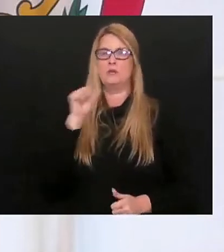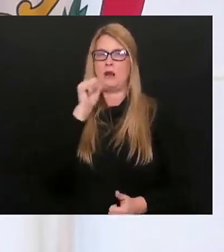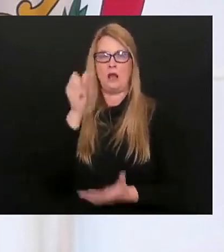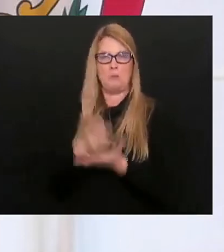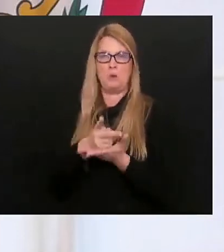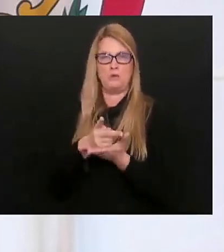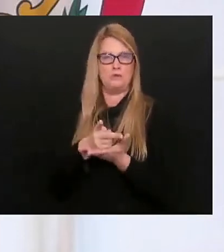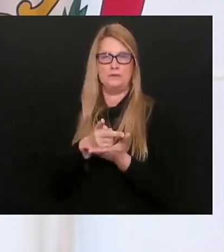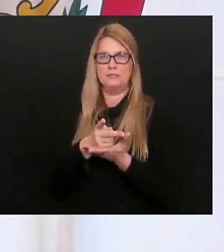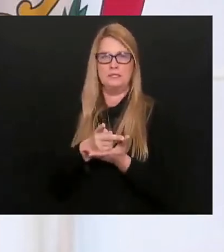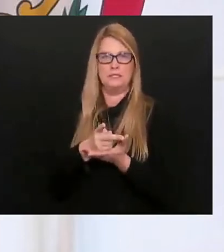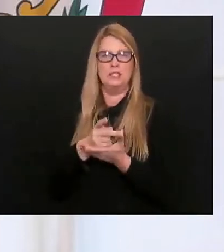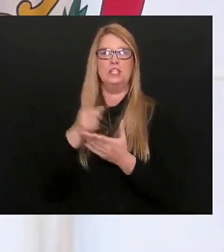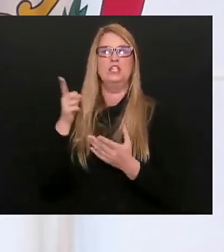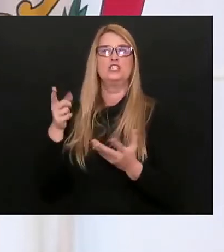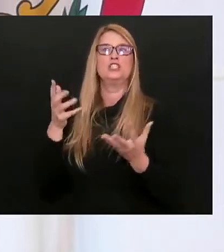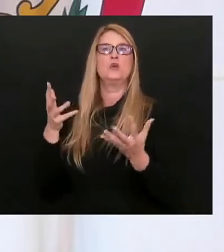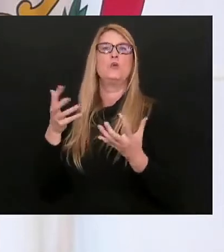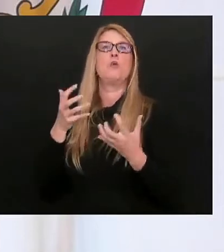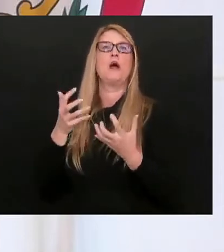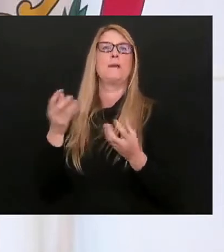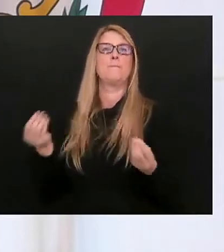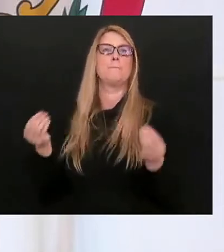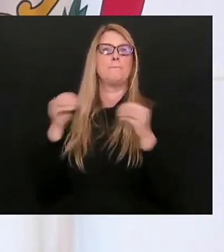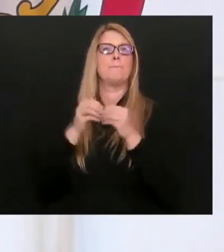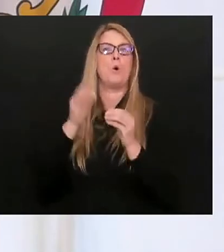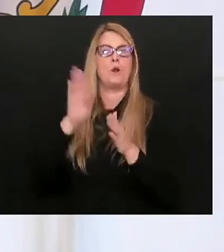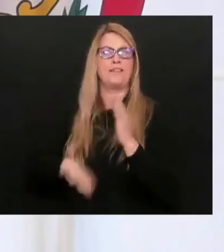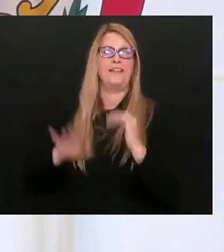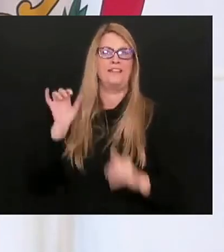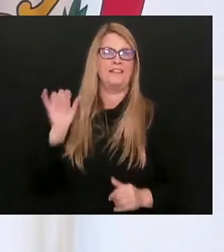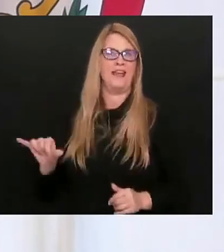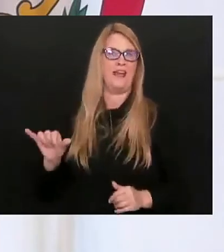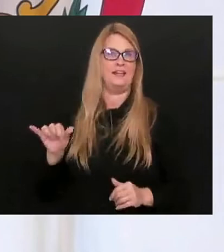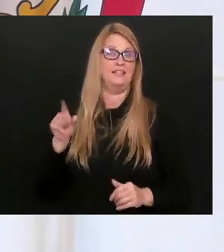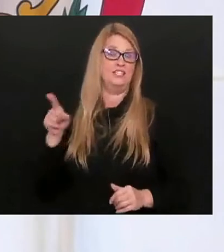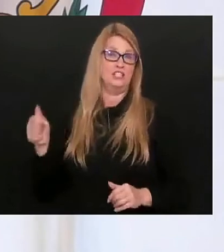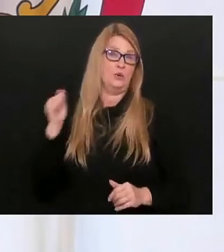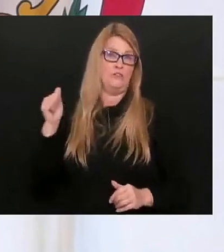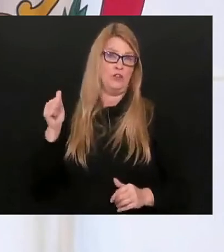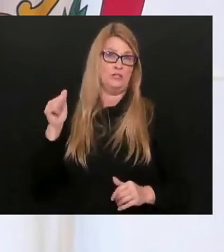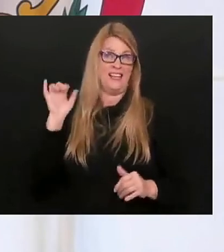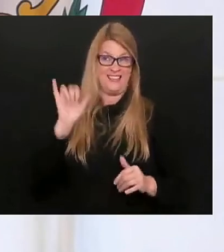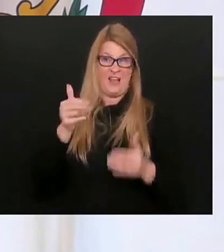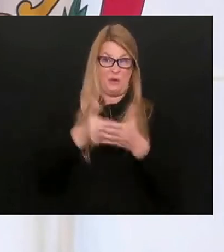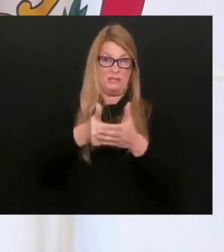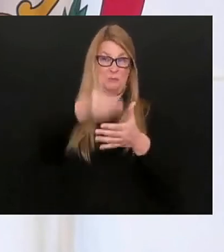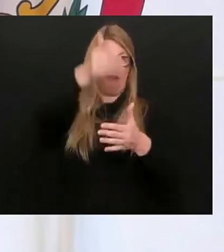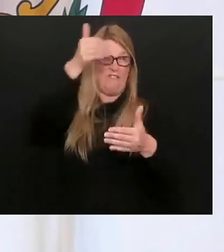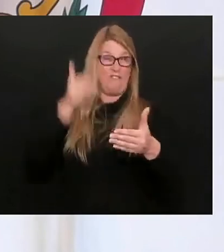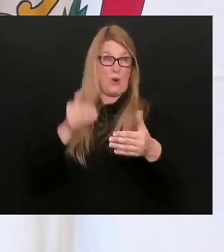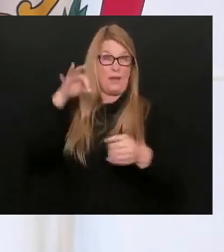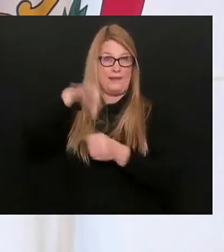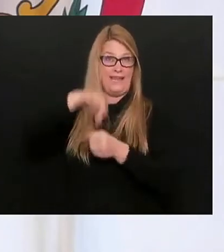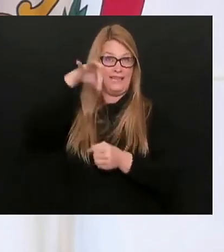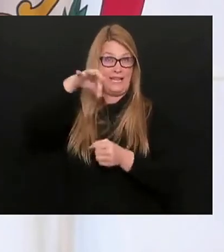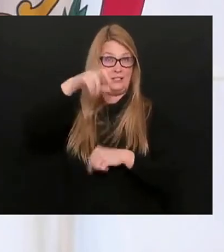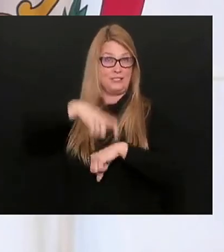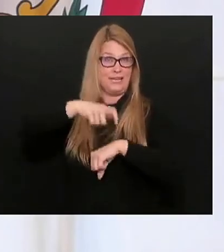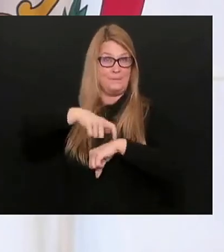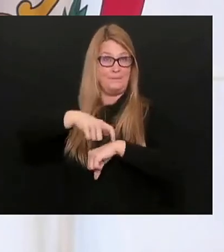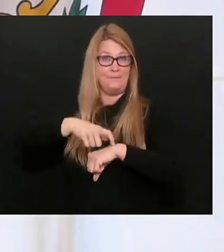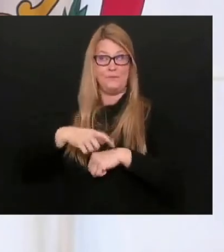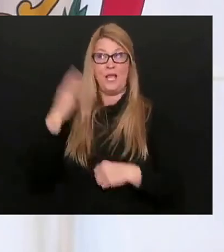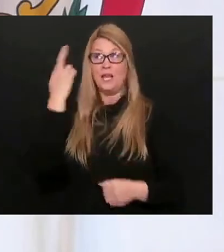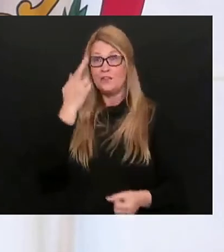significantly more dollars than that, and she would not move, and this was prior to the election, and the reason that they